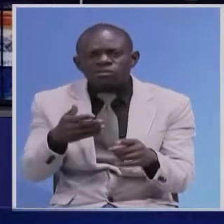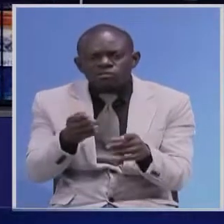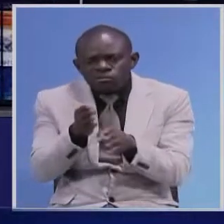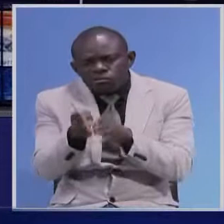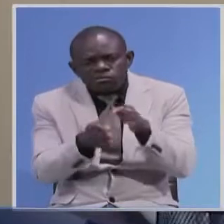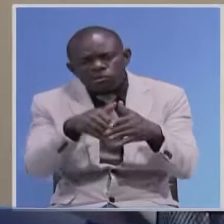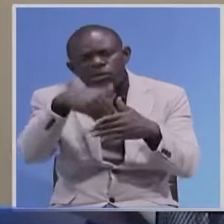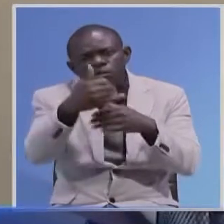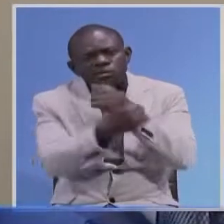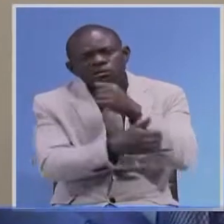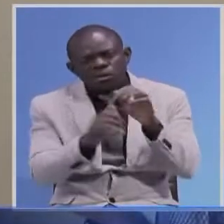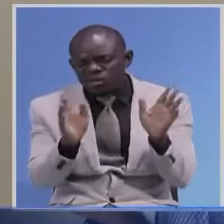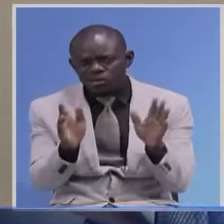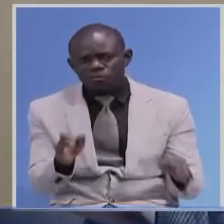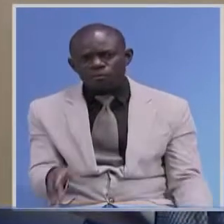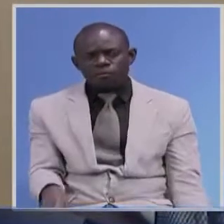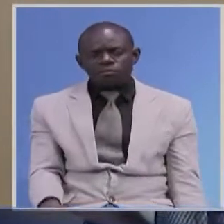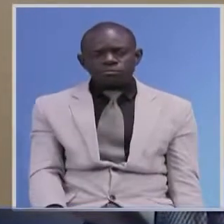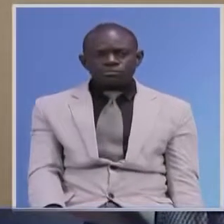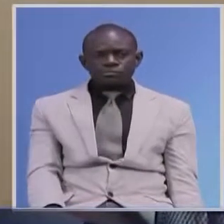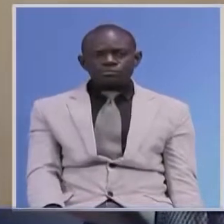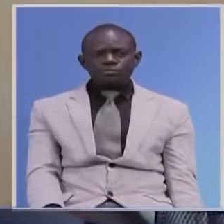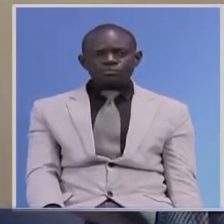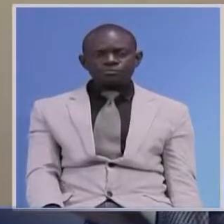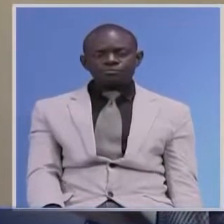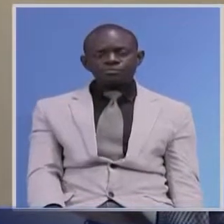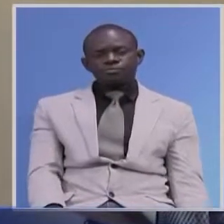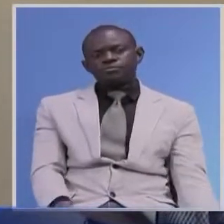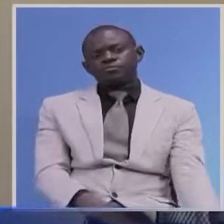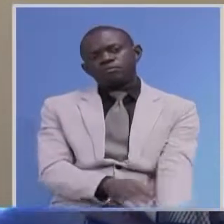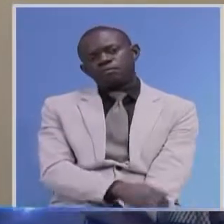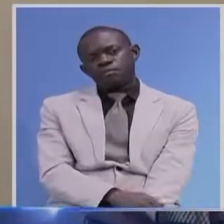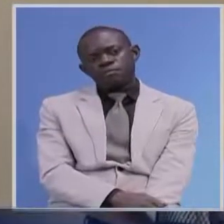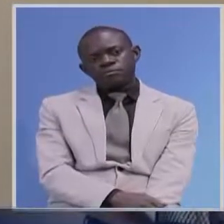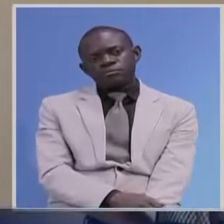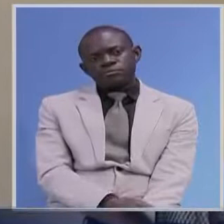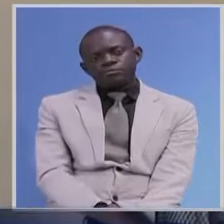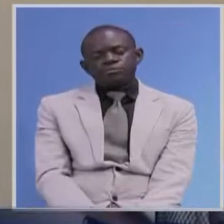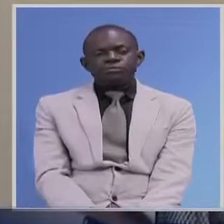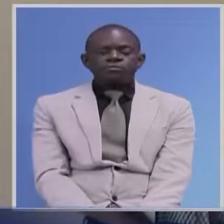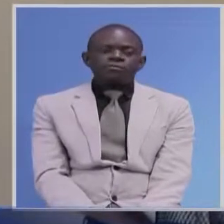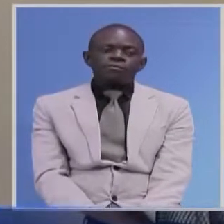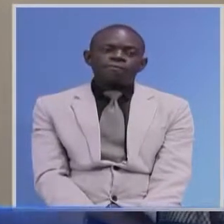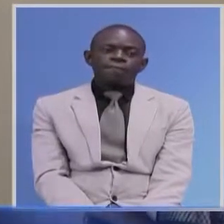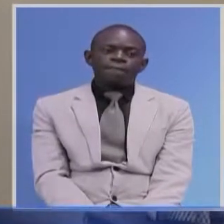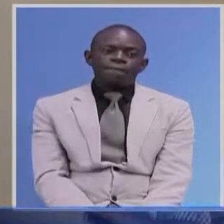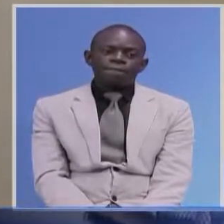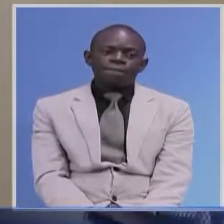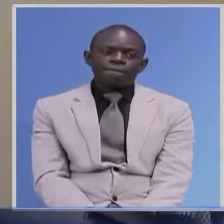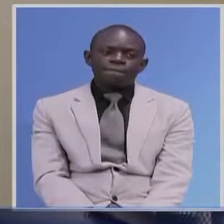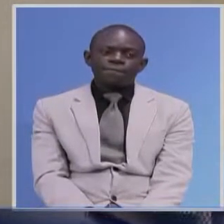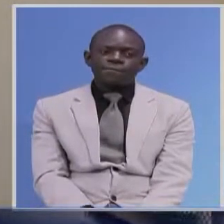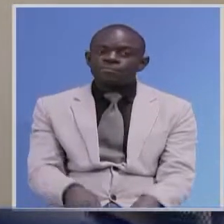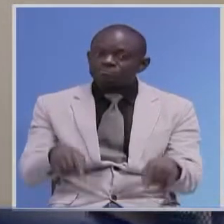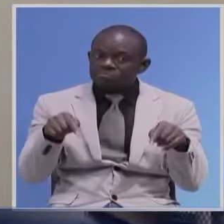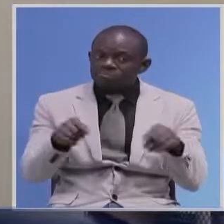the country. Look at where the maize that are growing is going.